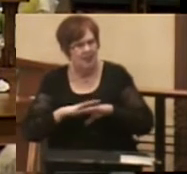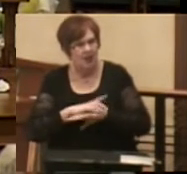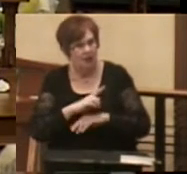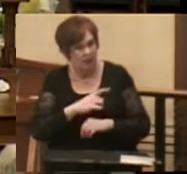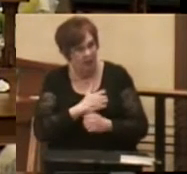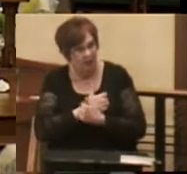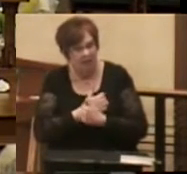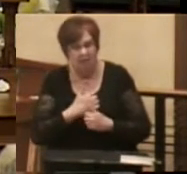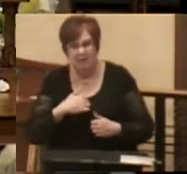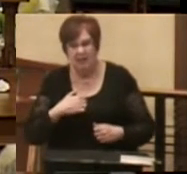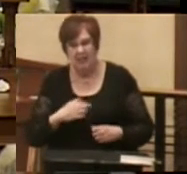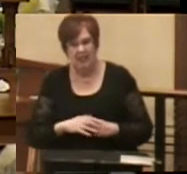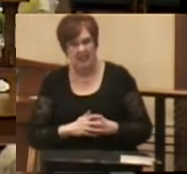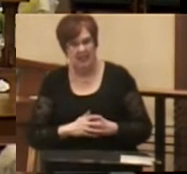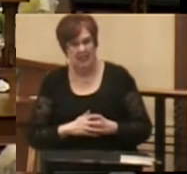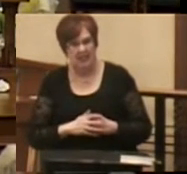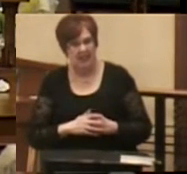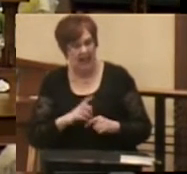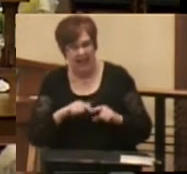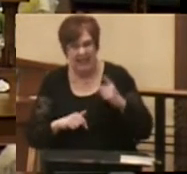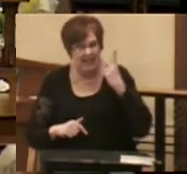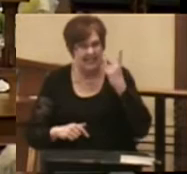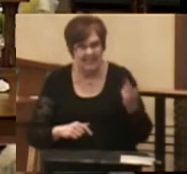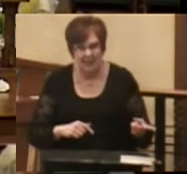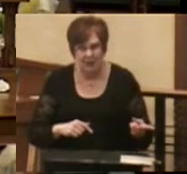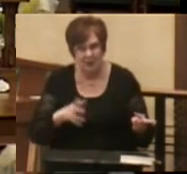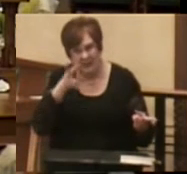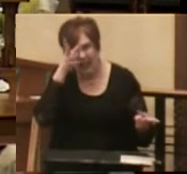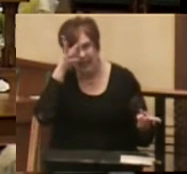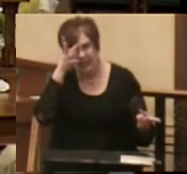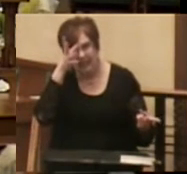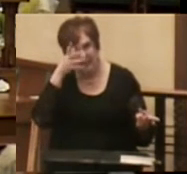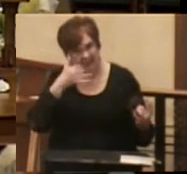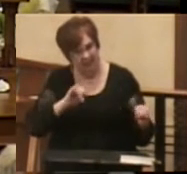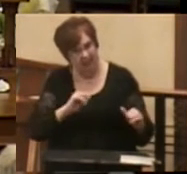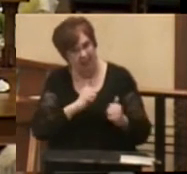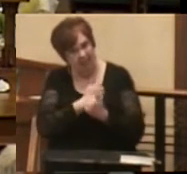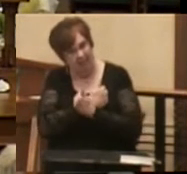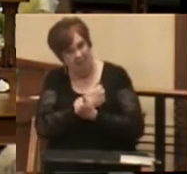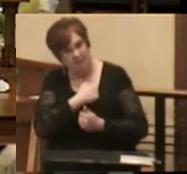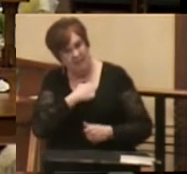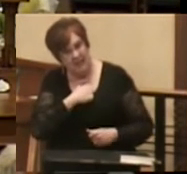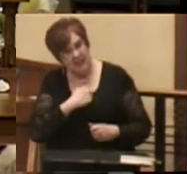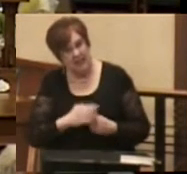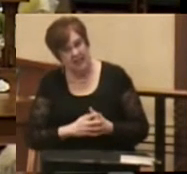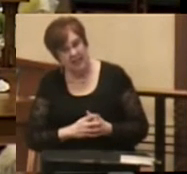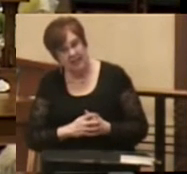love me? When I can't see you, daddy, do you still love me?